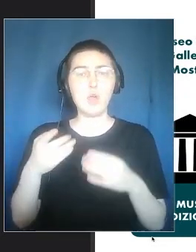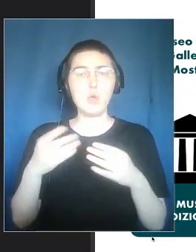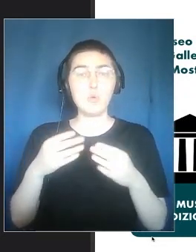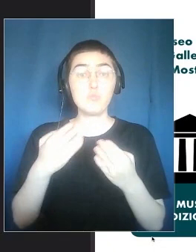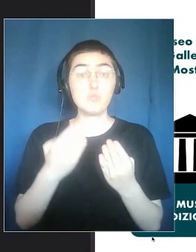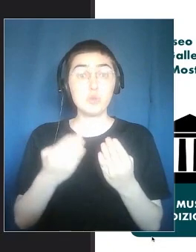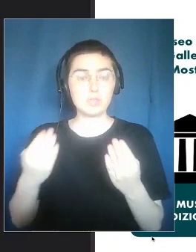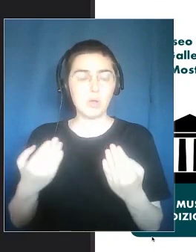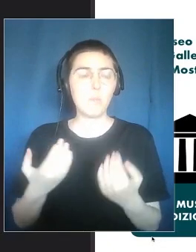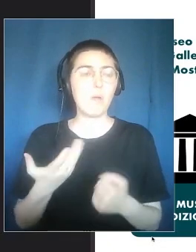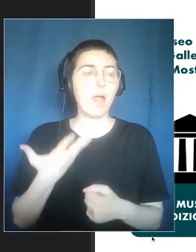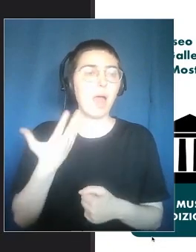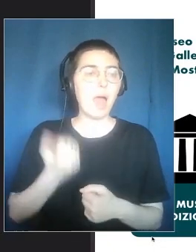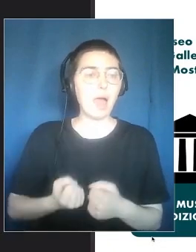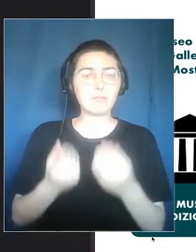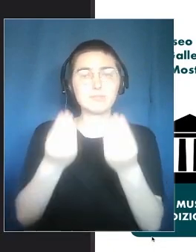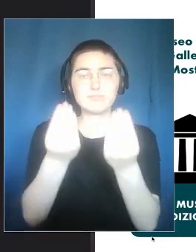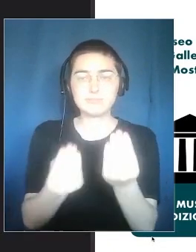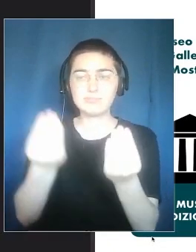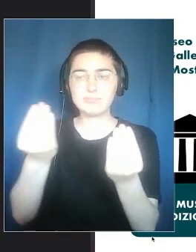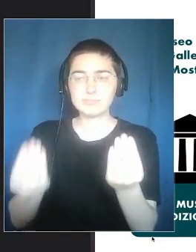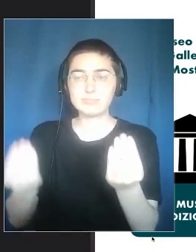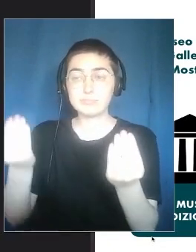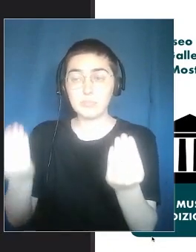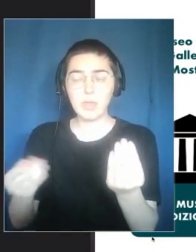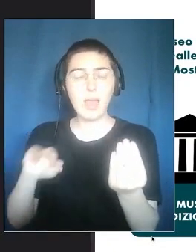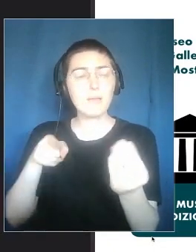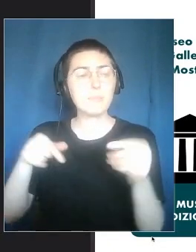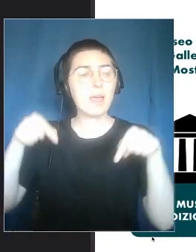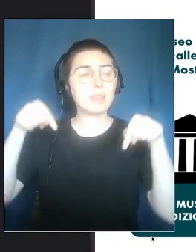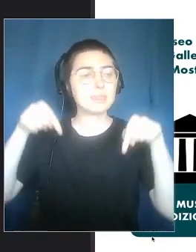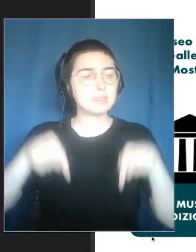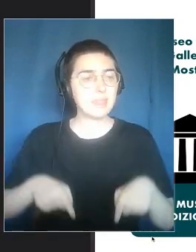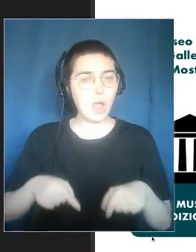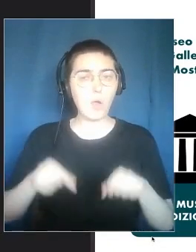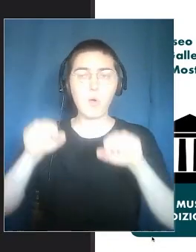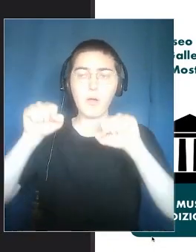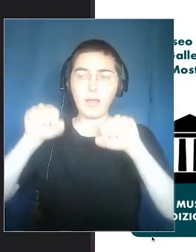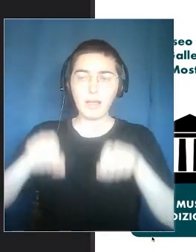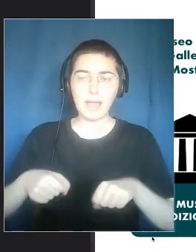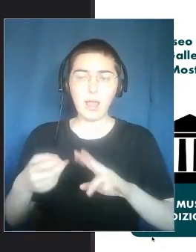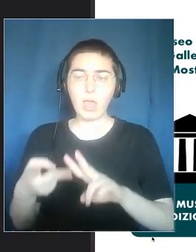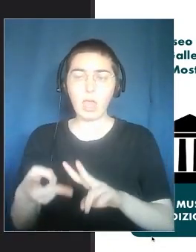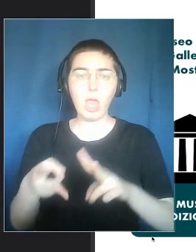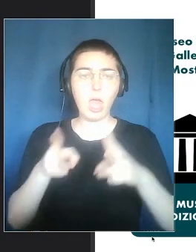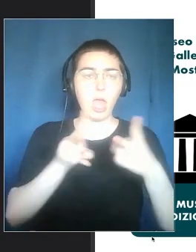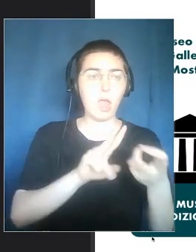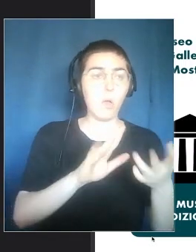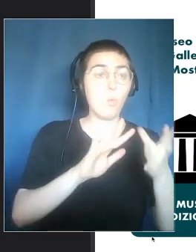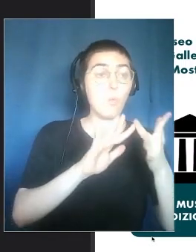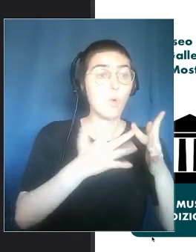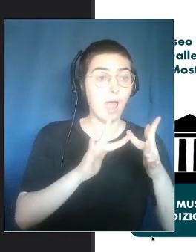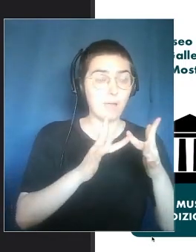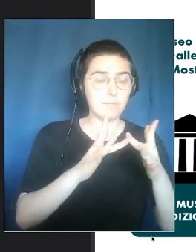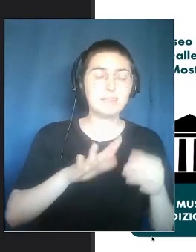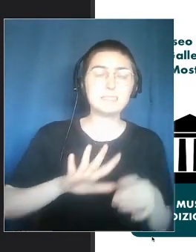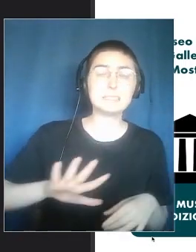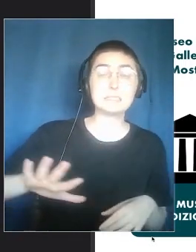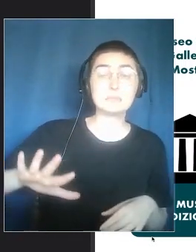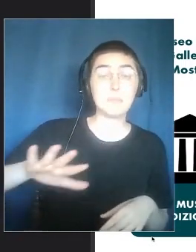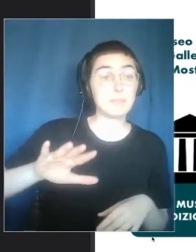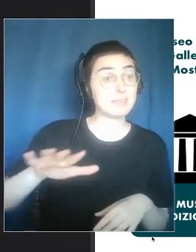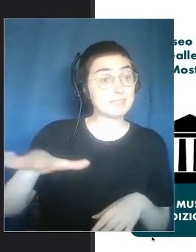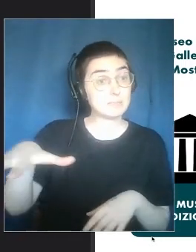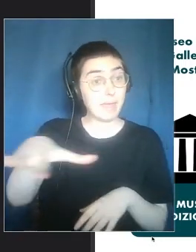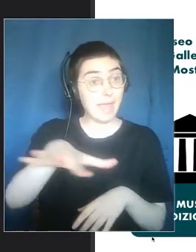contains physical objects. Today museums are also web museums. So the space can also be digital and the